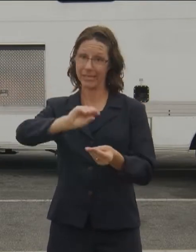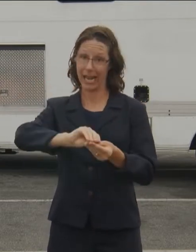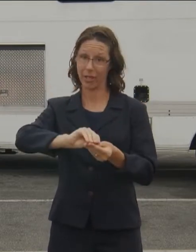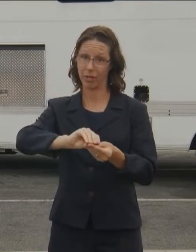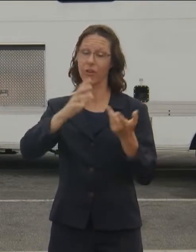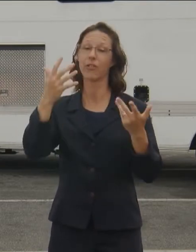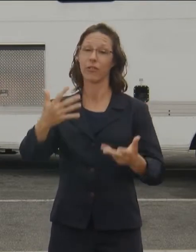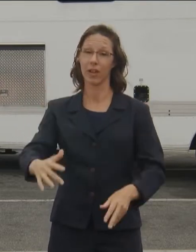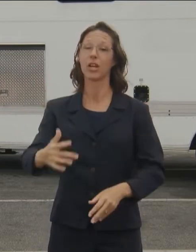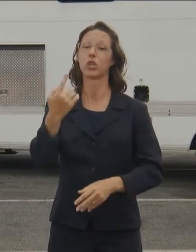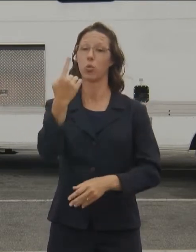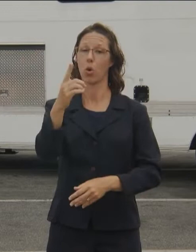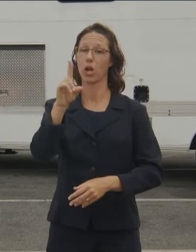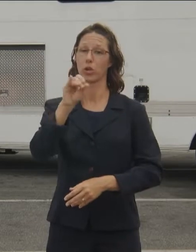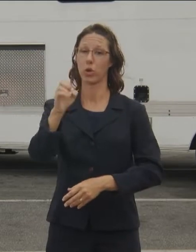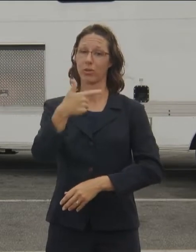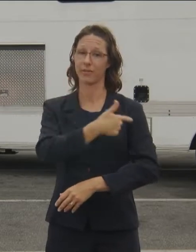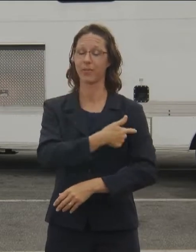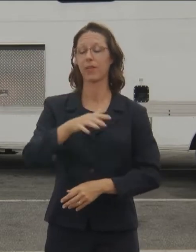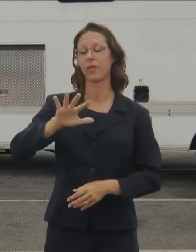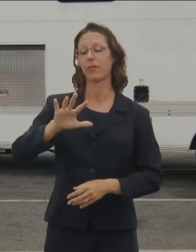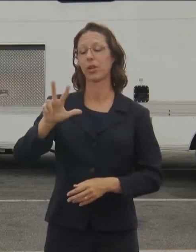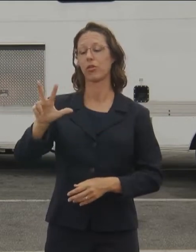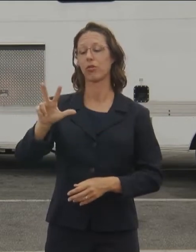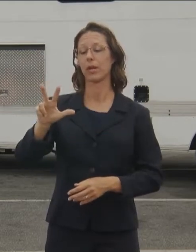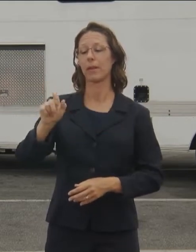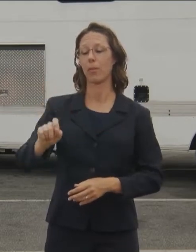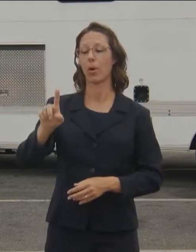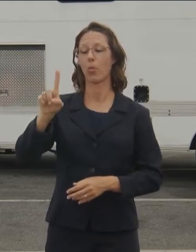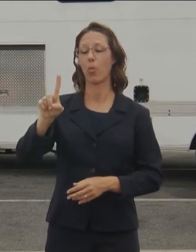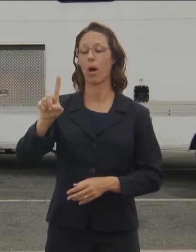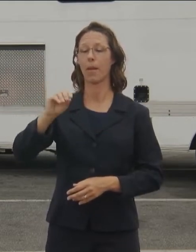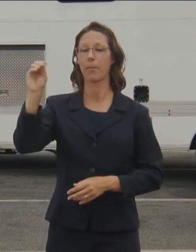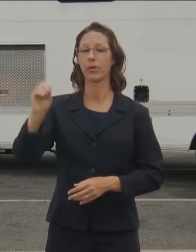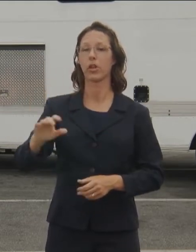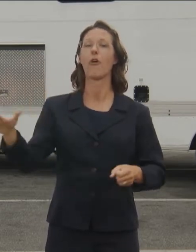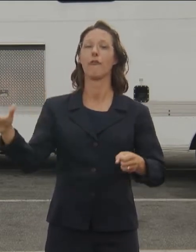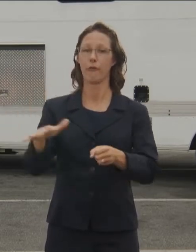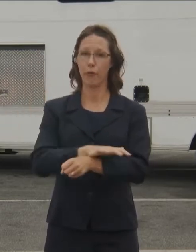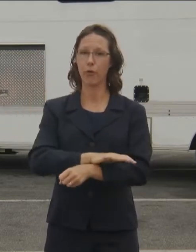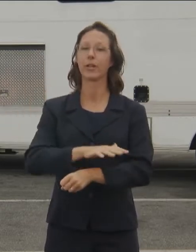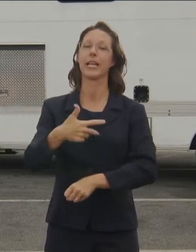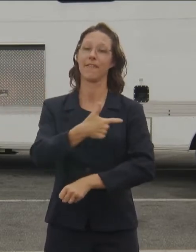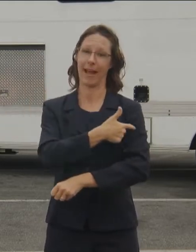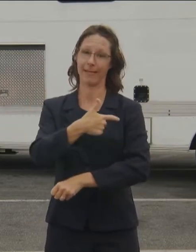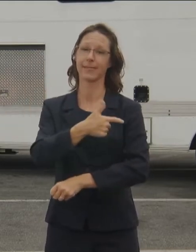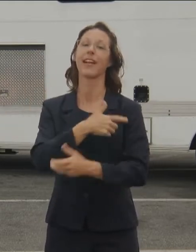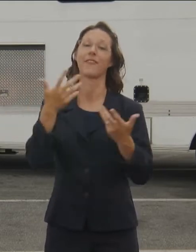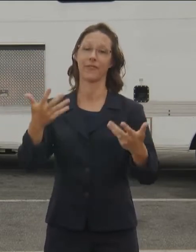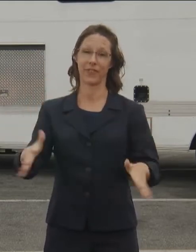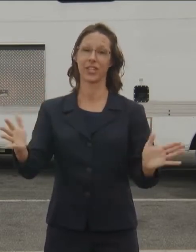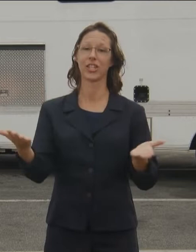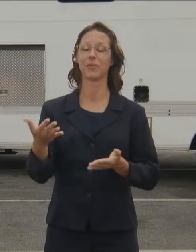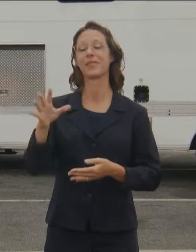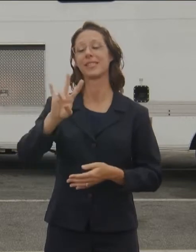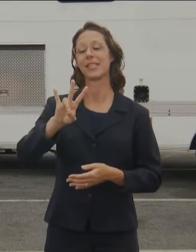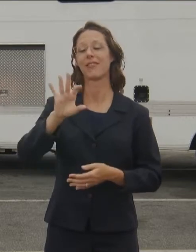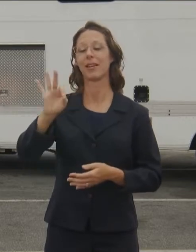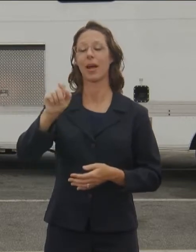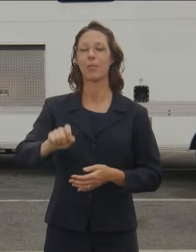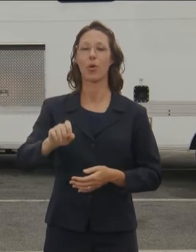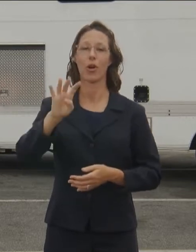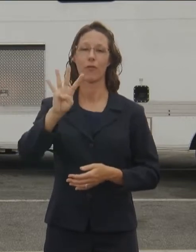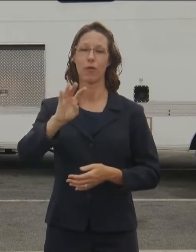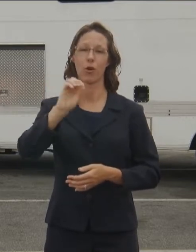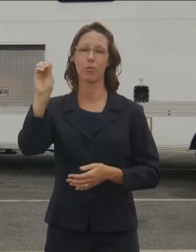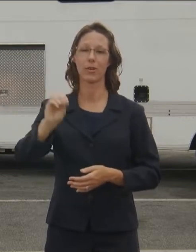with at least one dose, 53.1% that's fully vaccinated of the population. And that's 79.4% of